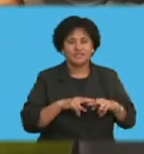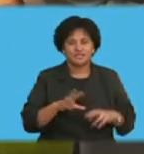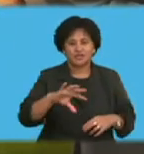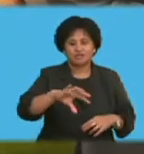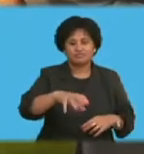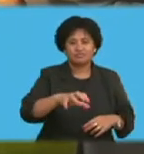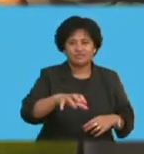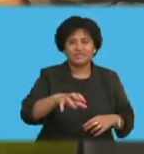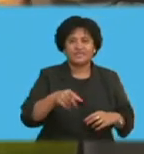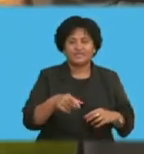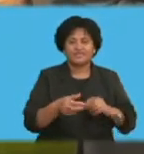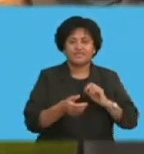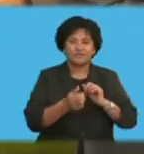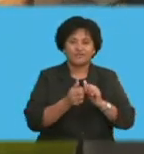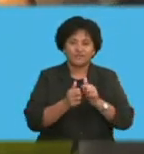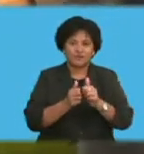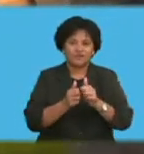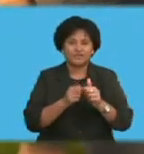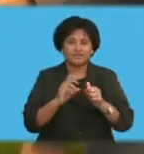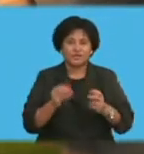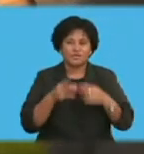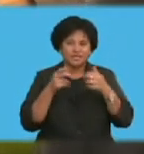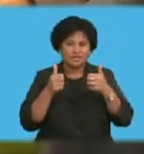up through other means too. Thank you very much.